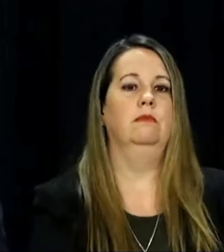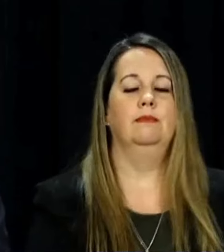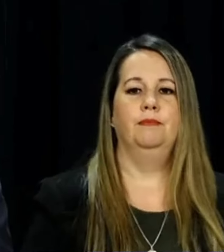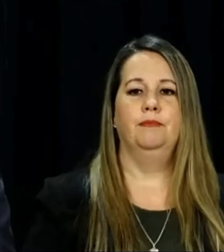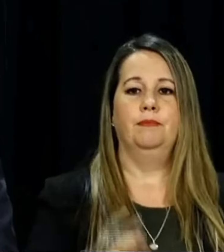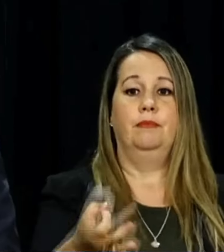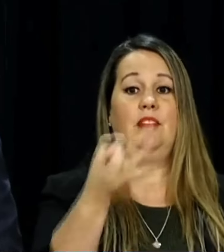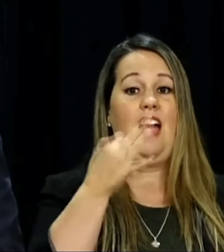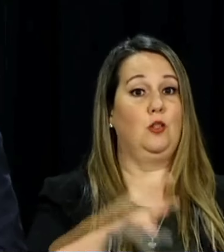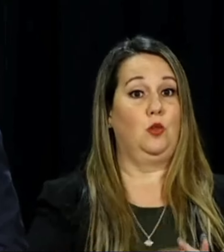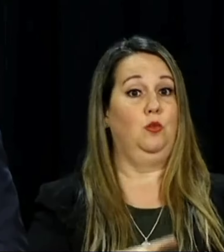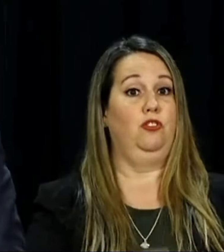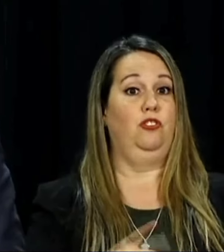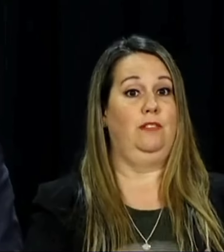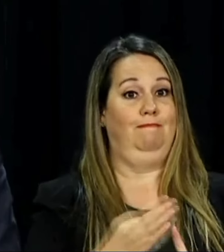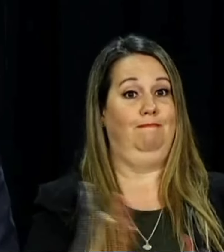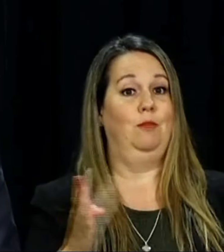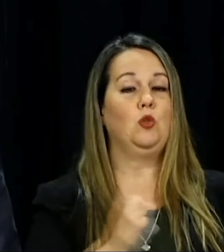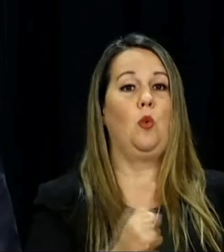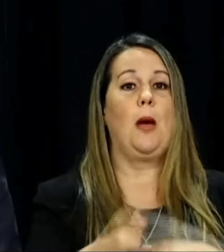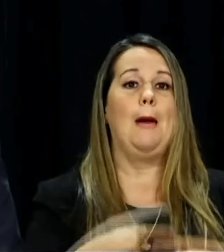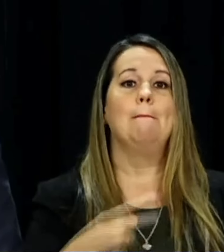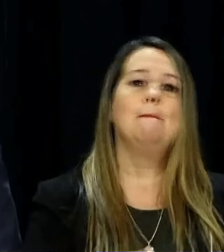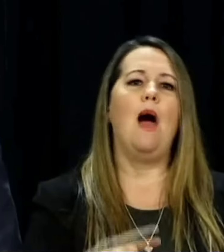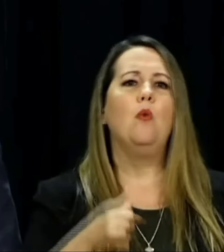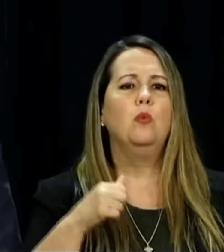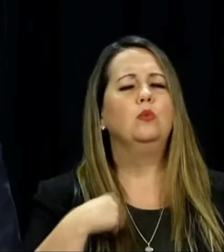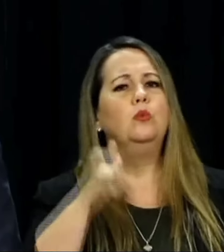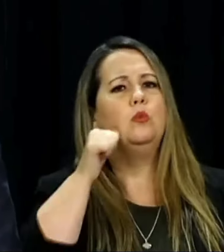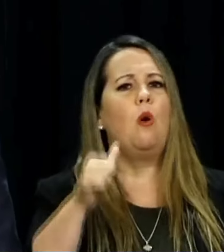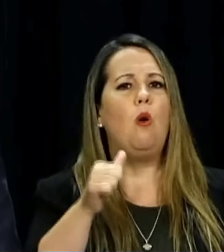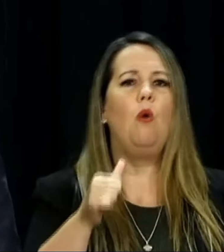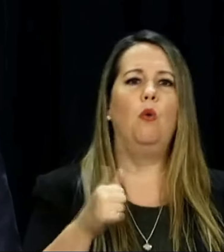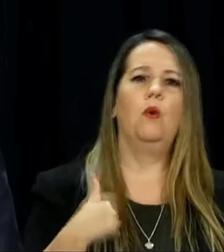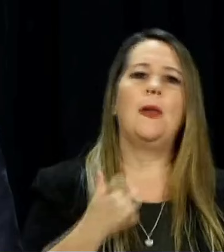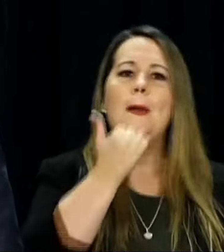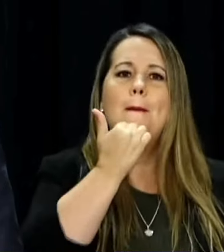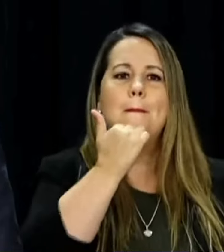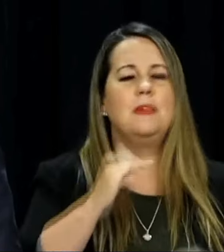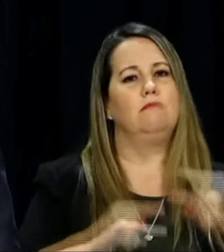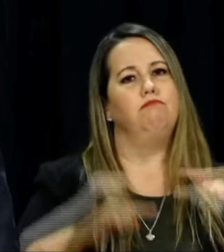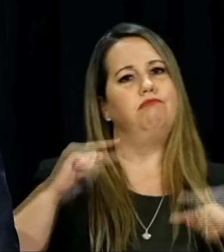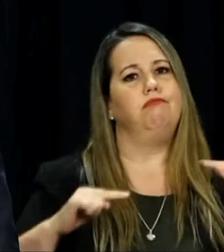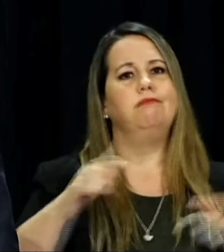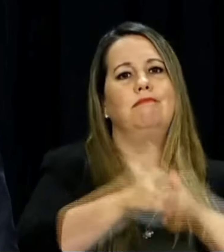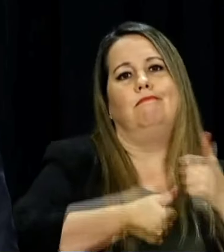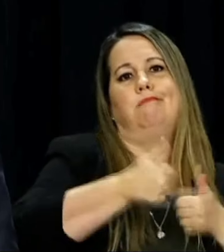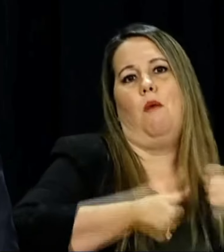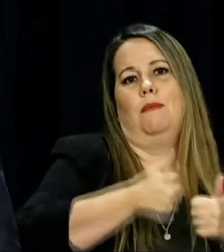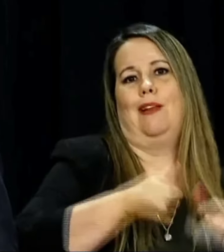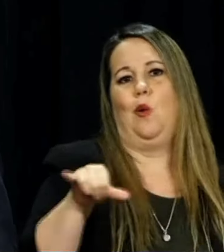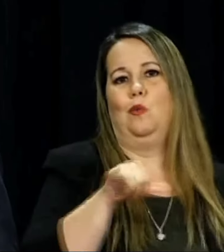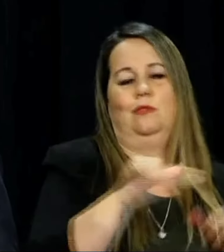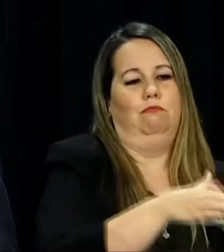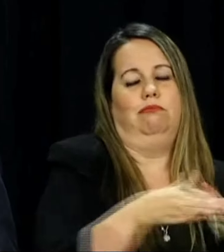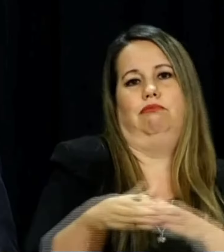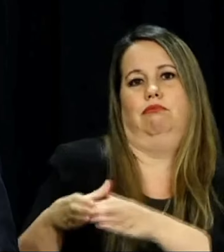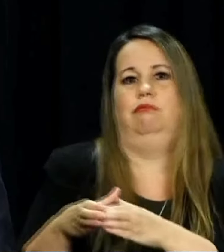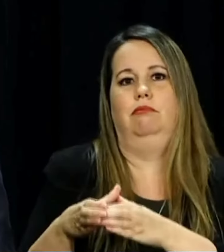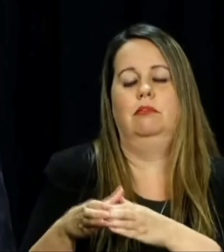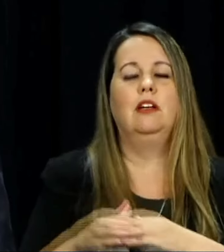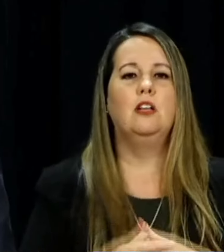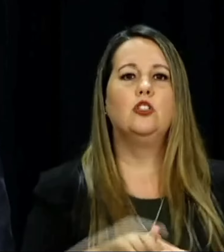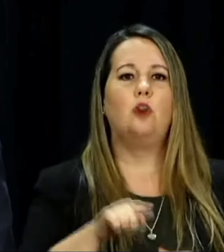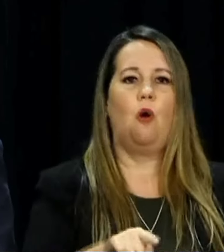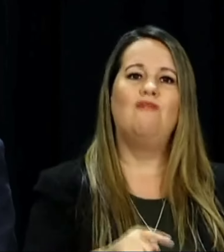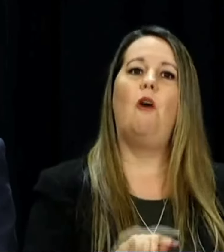There was a poll over the weekend that showed that the ACT Party was up 4.6 percentage points. The poll was taken between the 1st and the 7th of February,